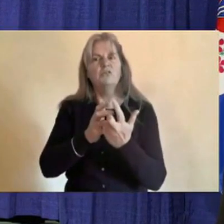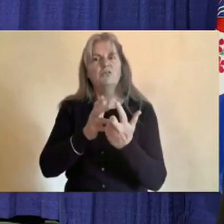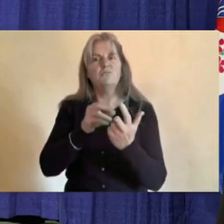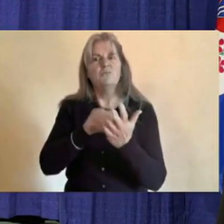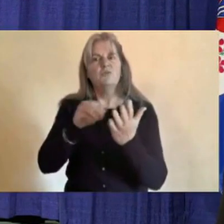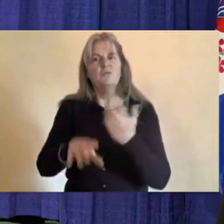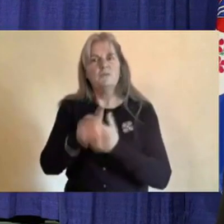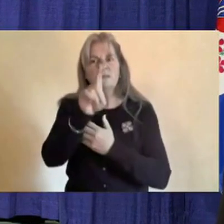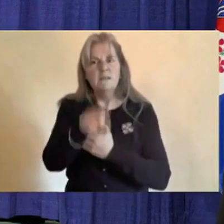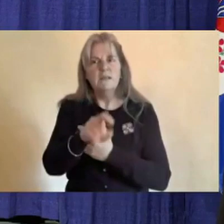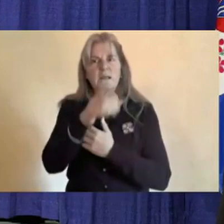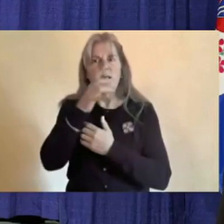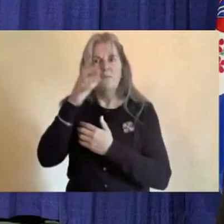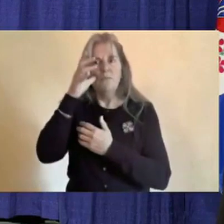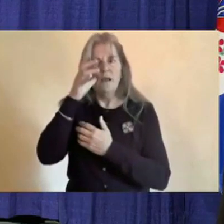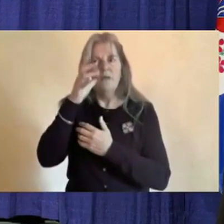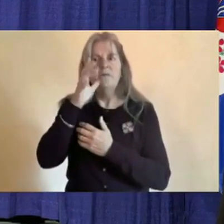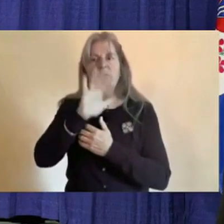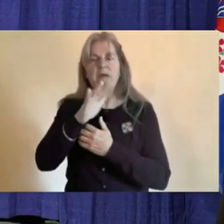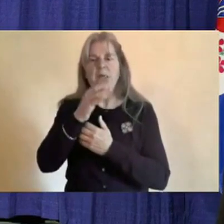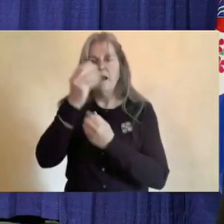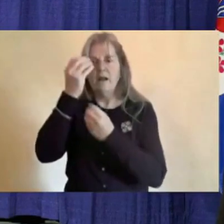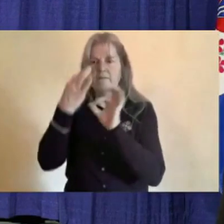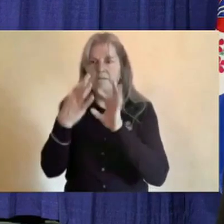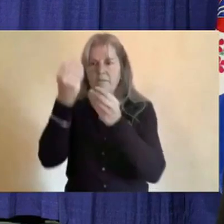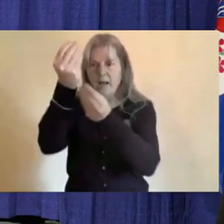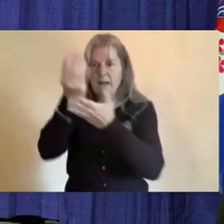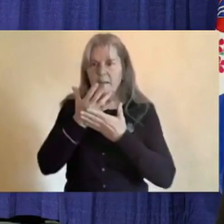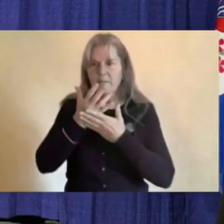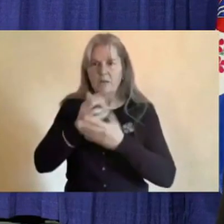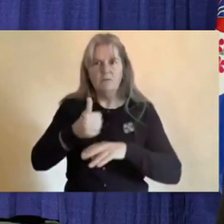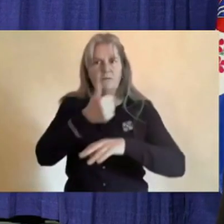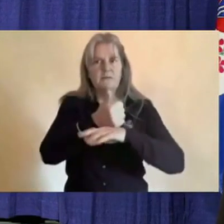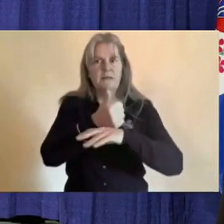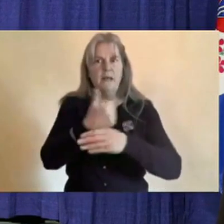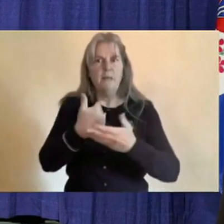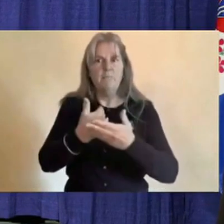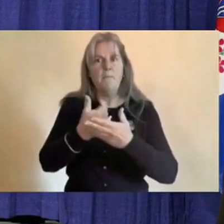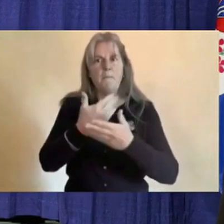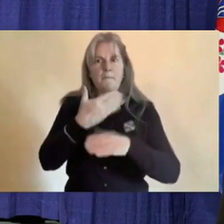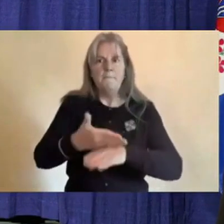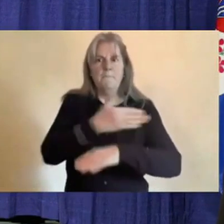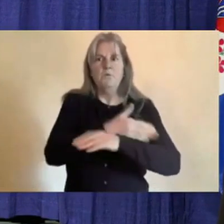listening to them. Thank you. We'll move now to Tim from CKRW. you.